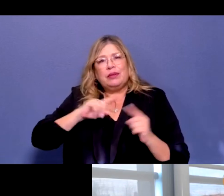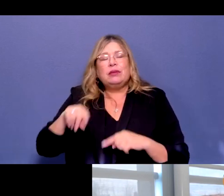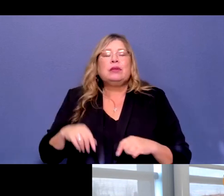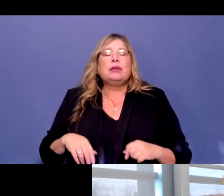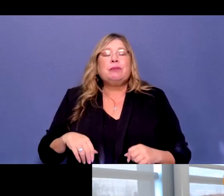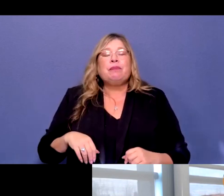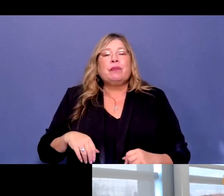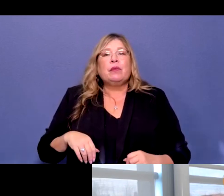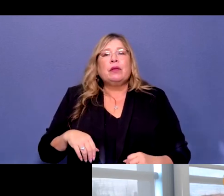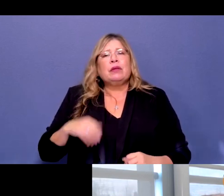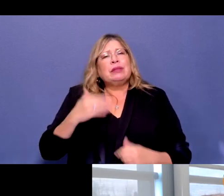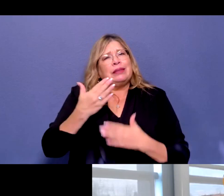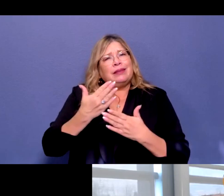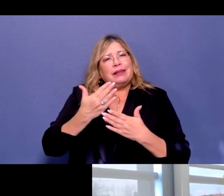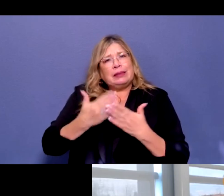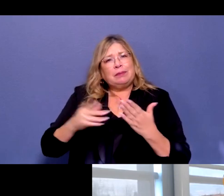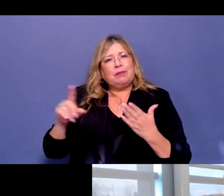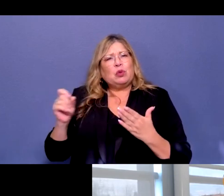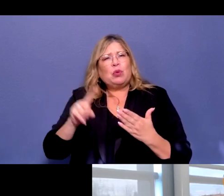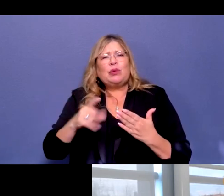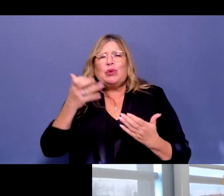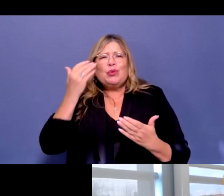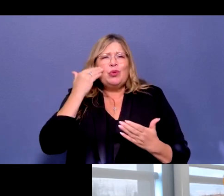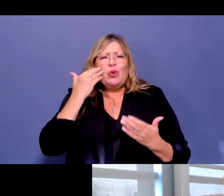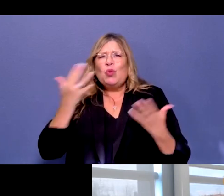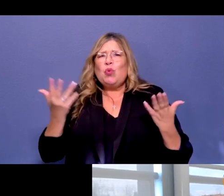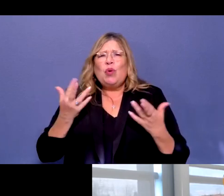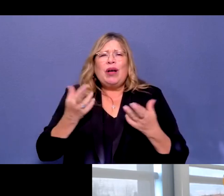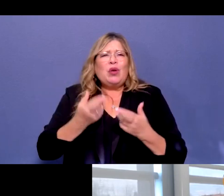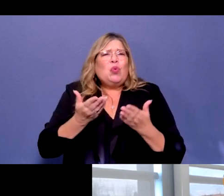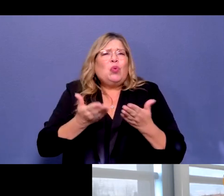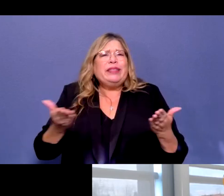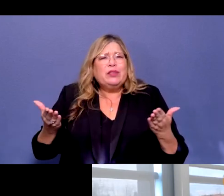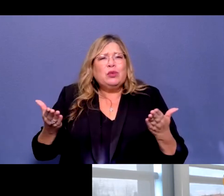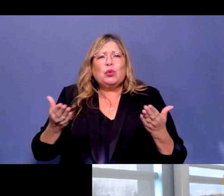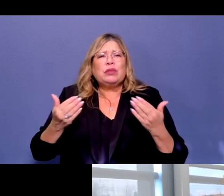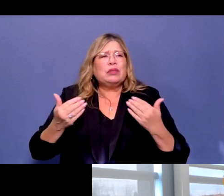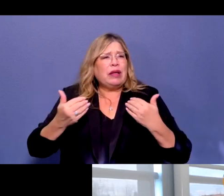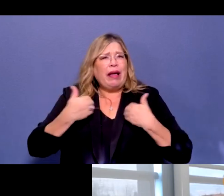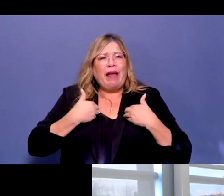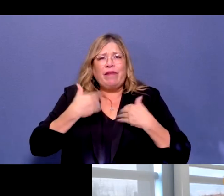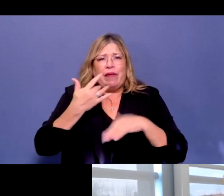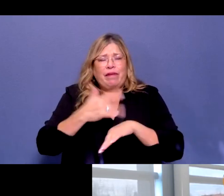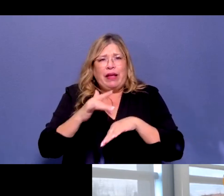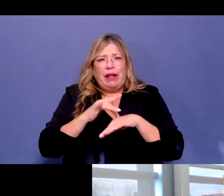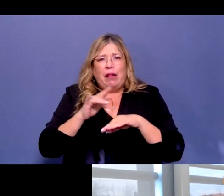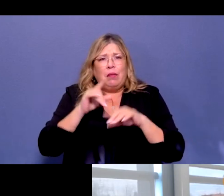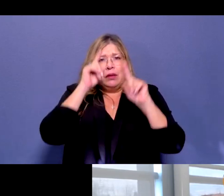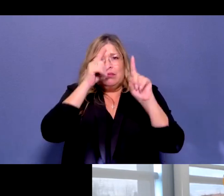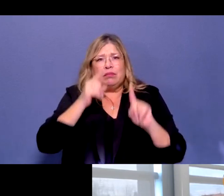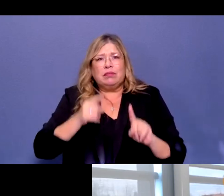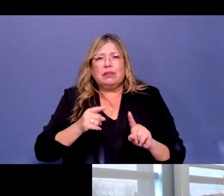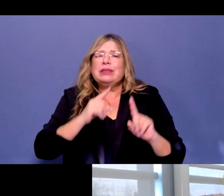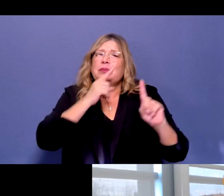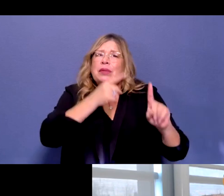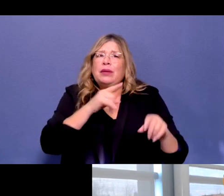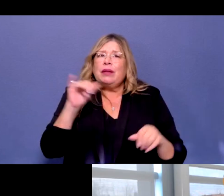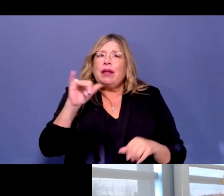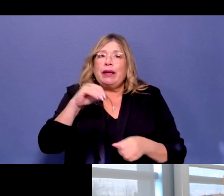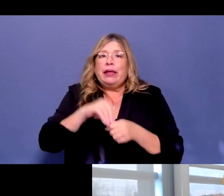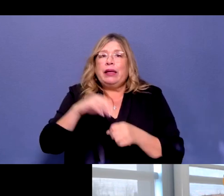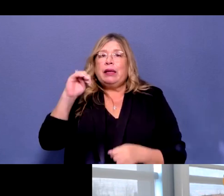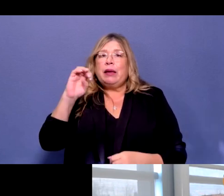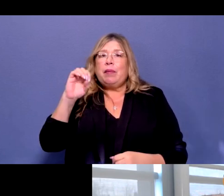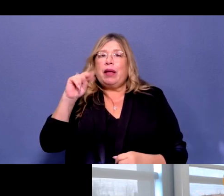there's kind of some talk about what kind of resources are available, maybe in specific parts of the state. There was a mention specifically of Mendocino and Humboldt counties.